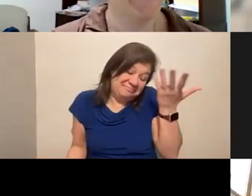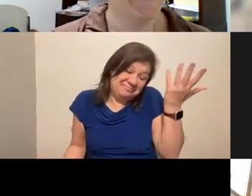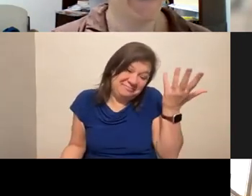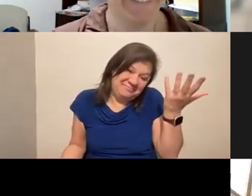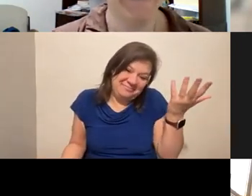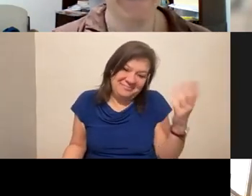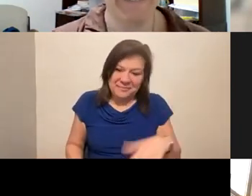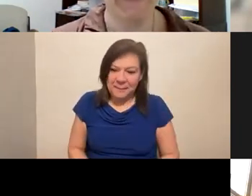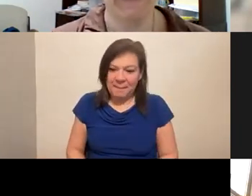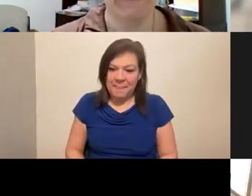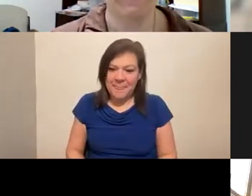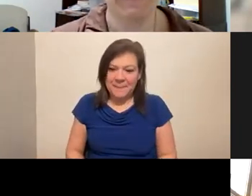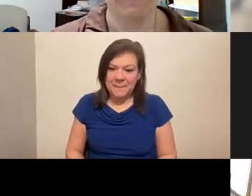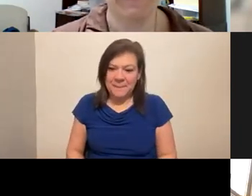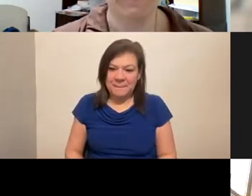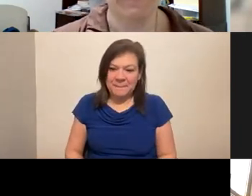and answer.